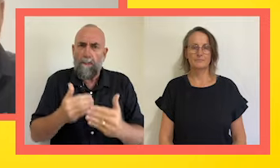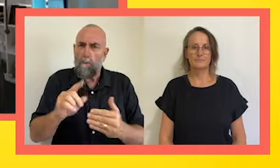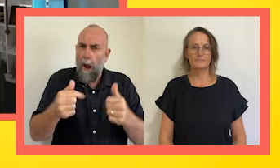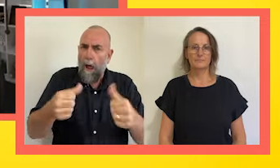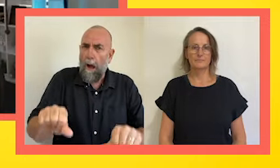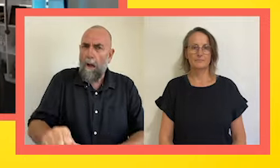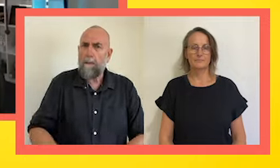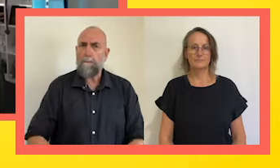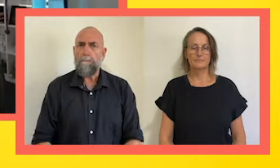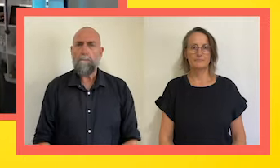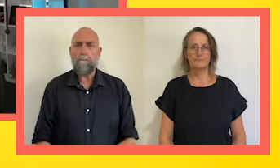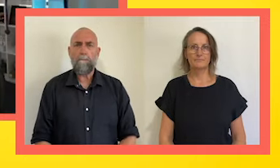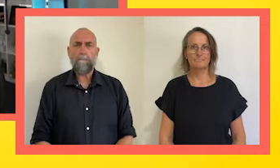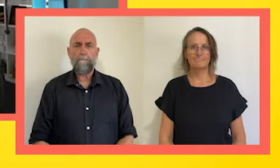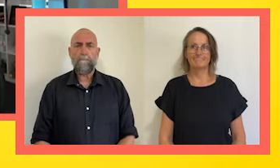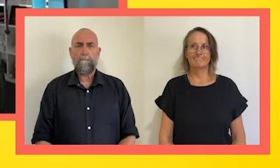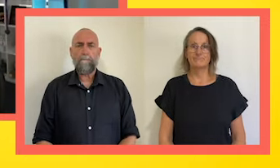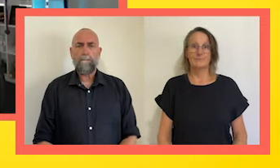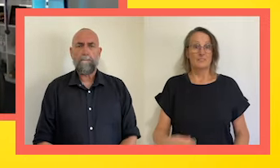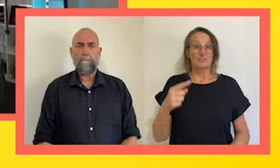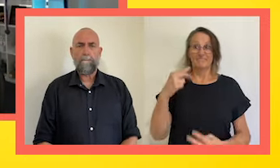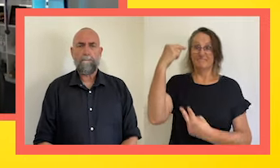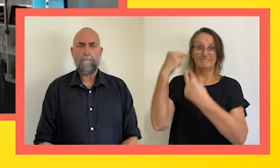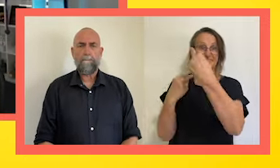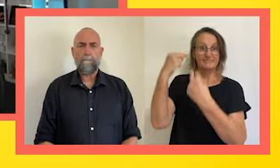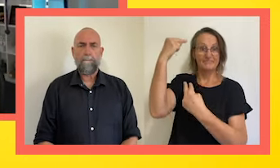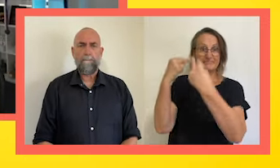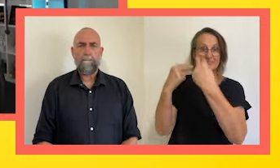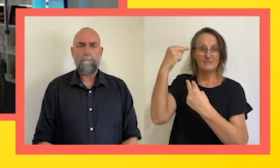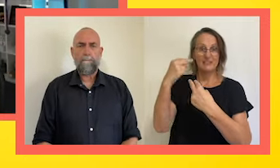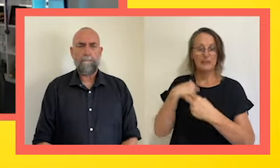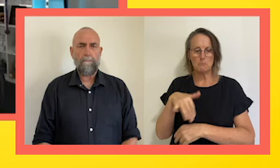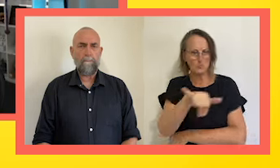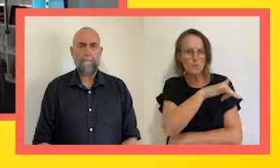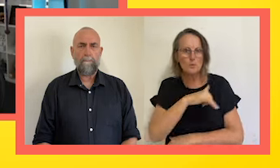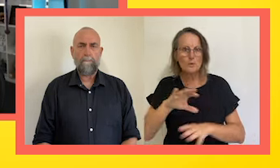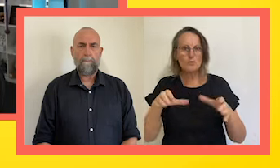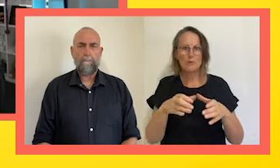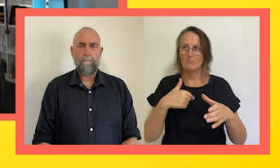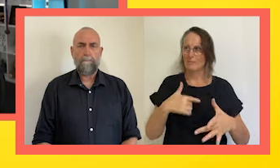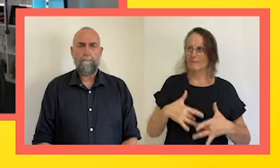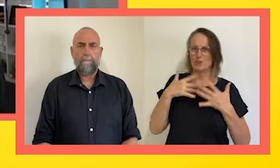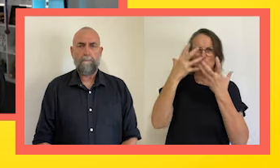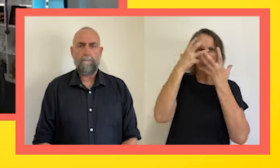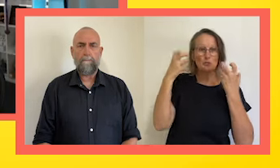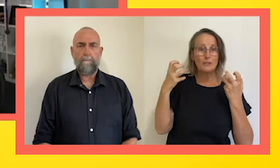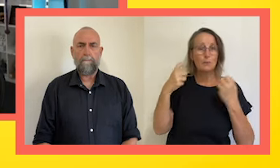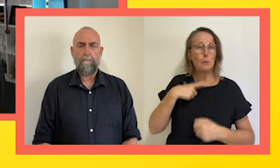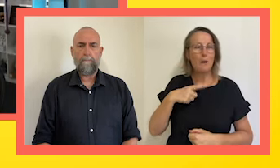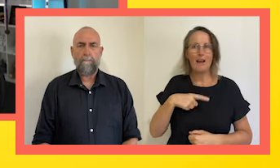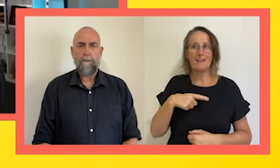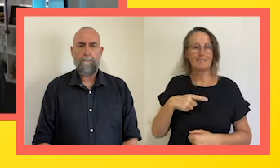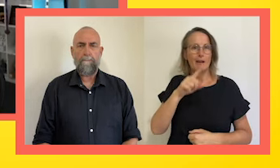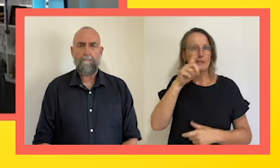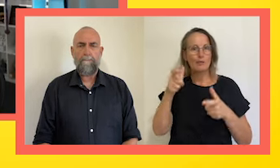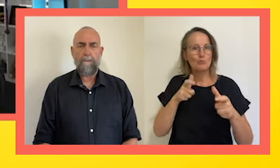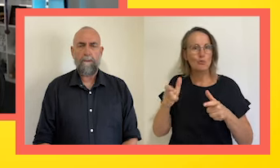The level of stress that you go through for classification is so difficult to put into words. I think it's because you have no control in